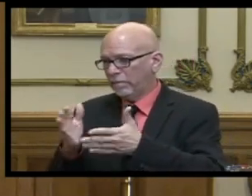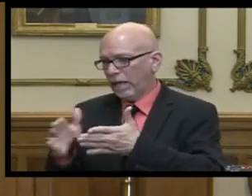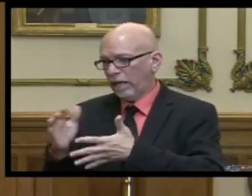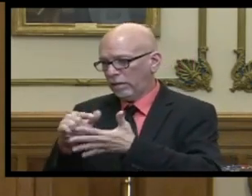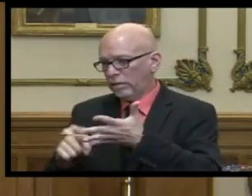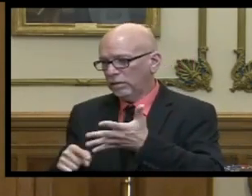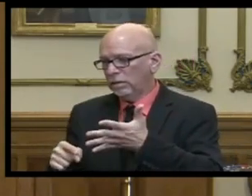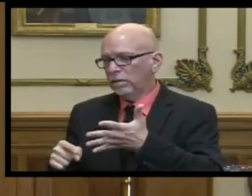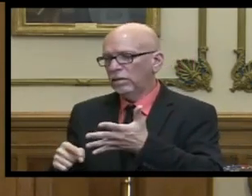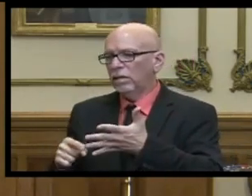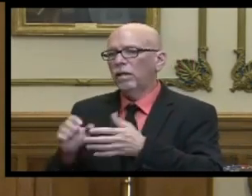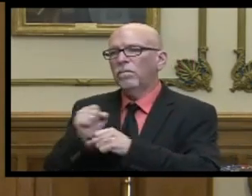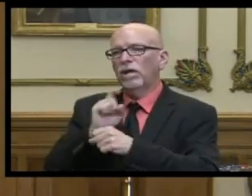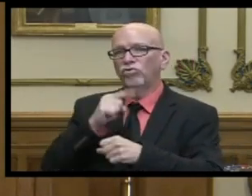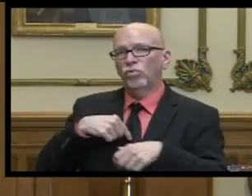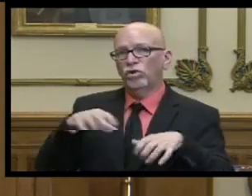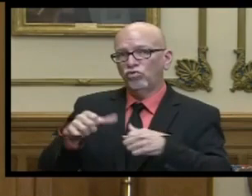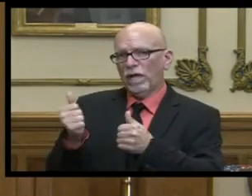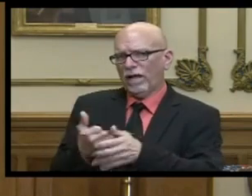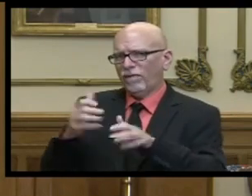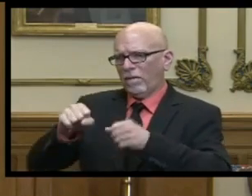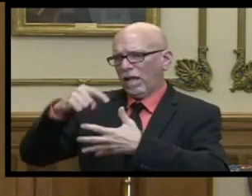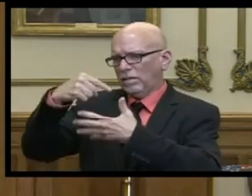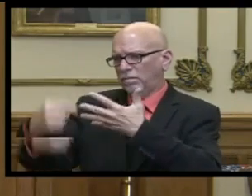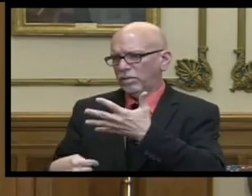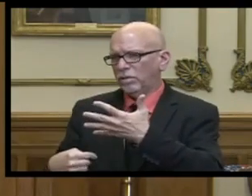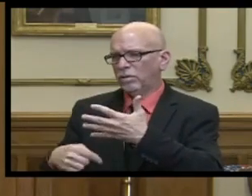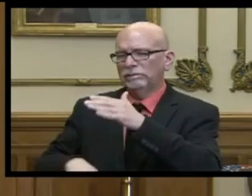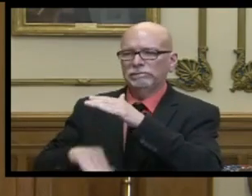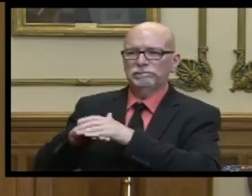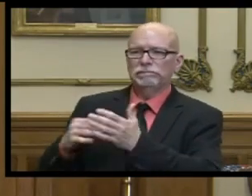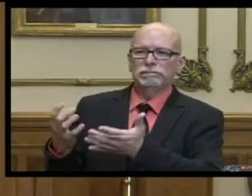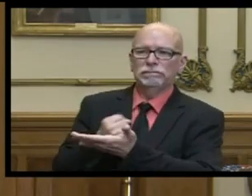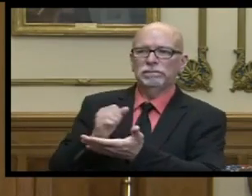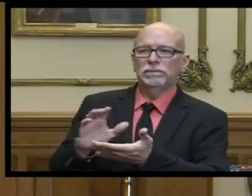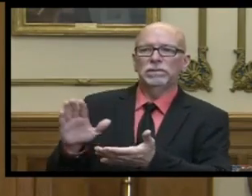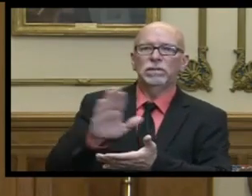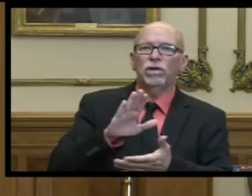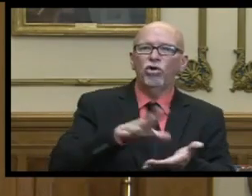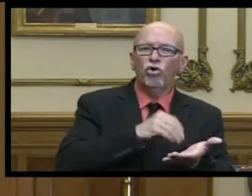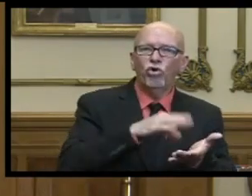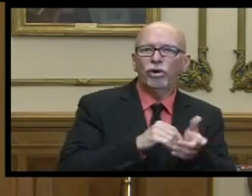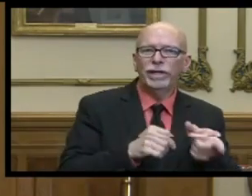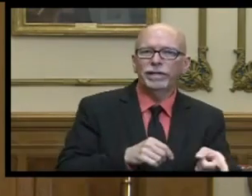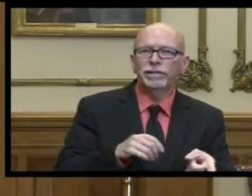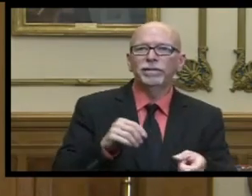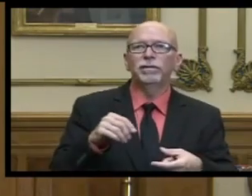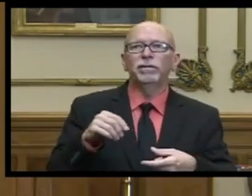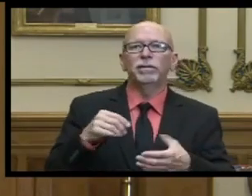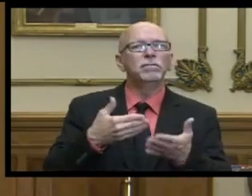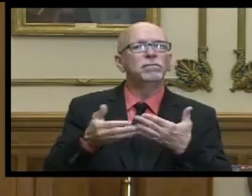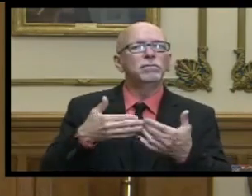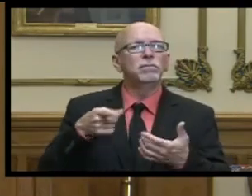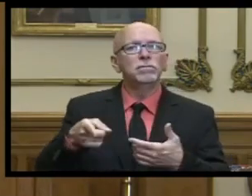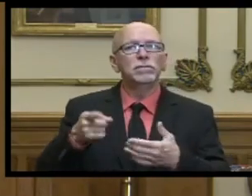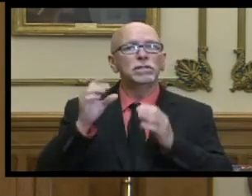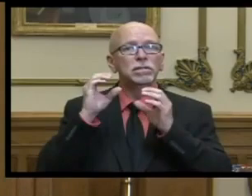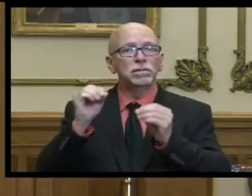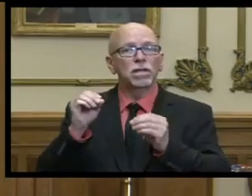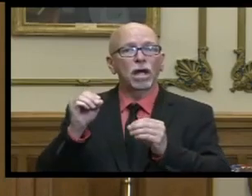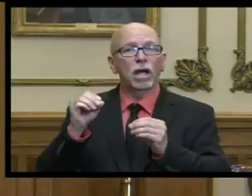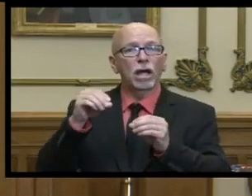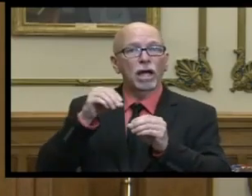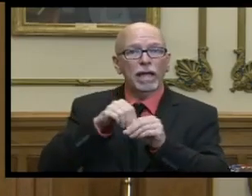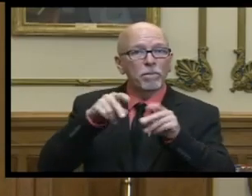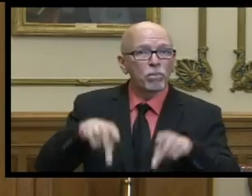d ensure that we are doing everything possible to maximize the student learning regardless of whether they are being taught face